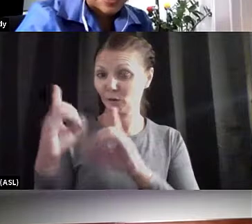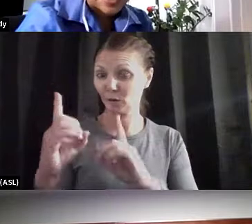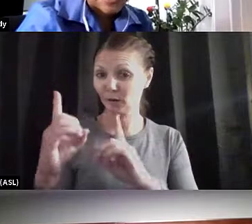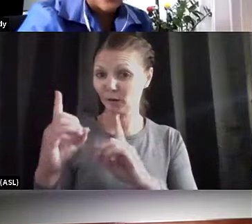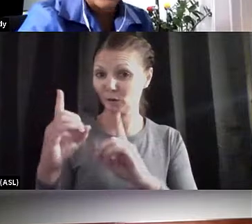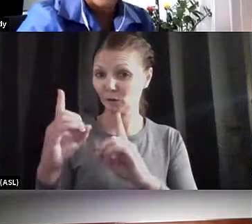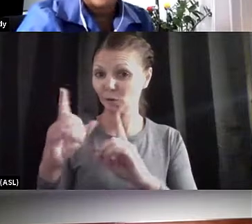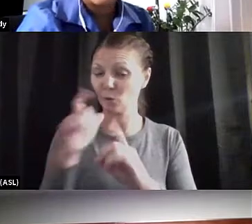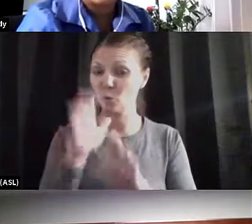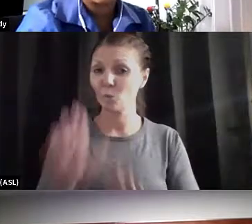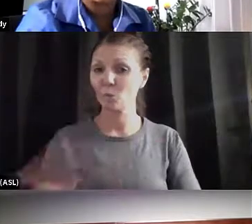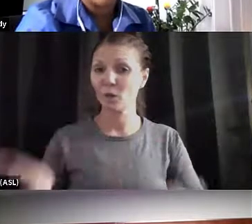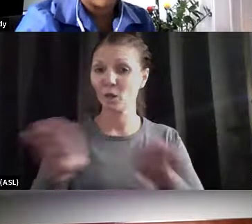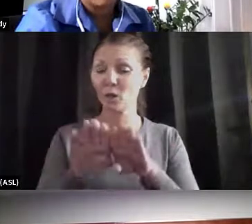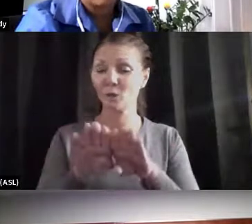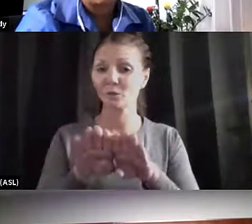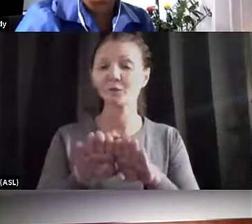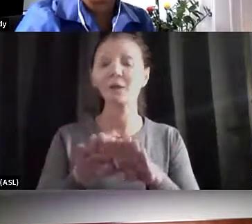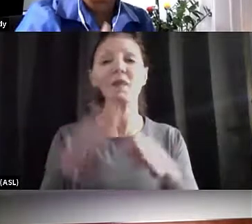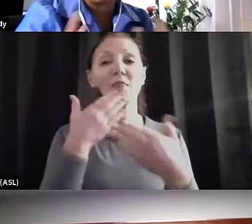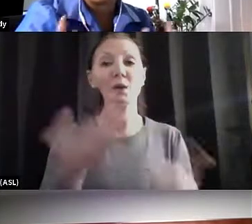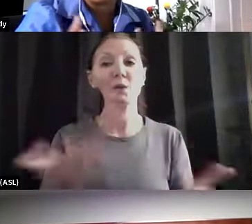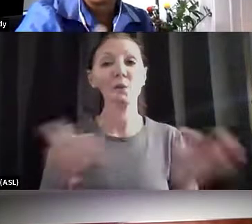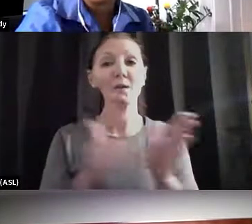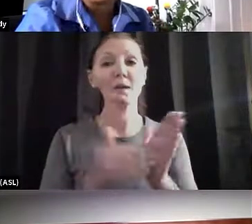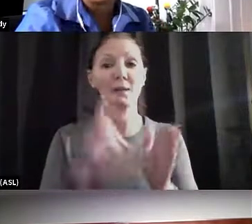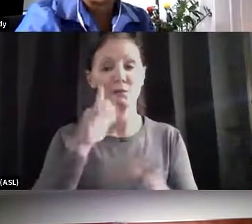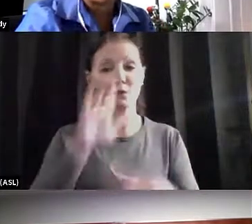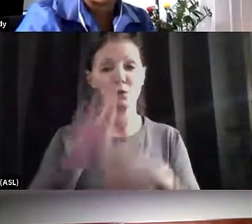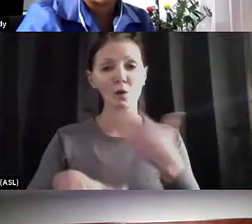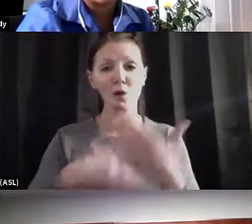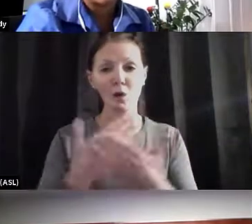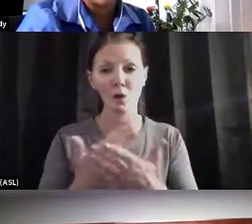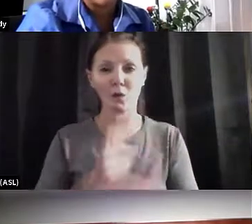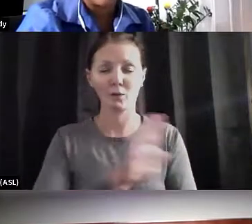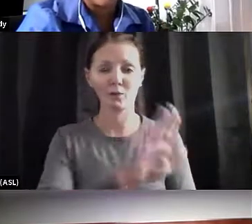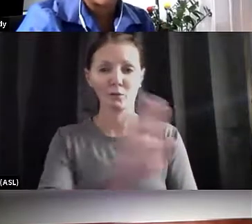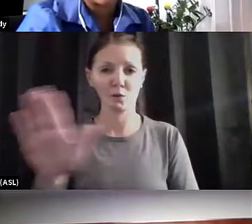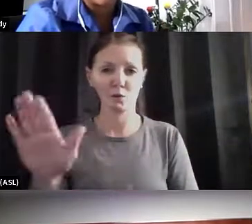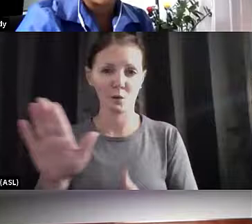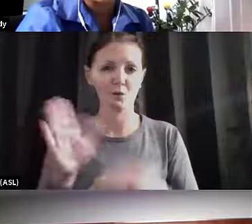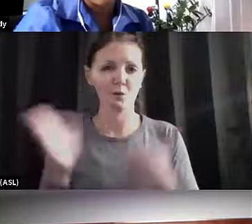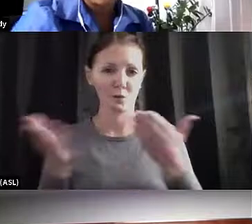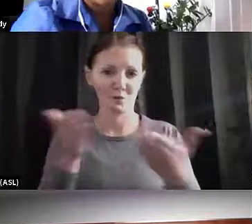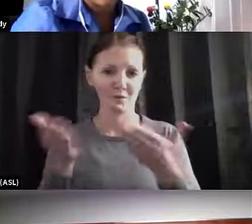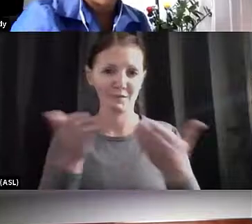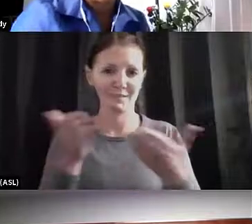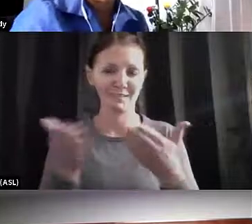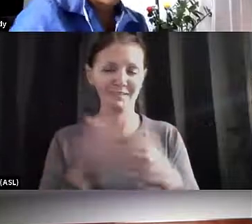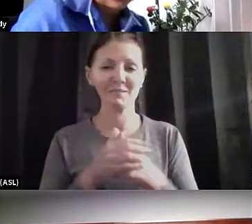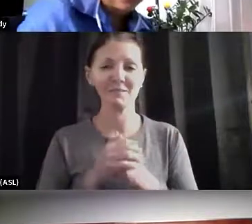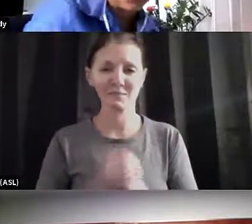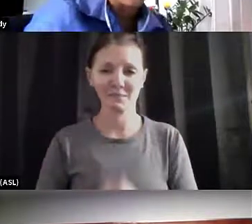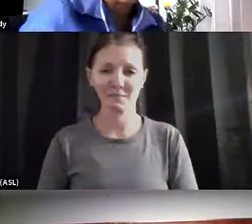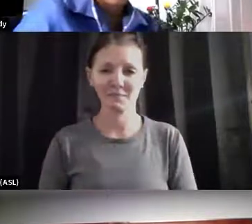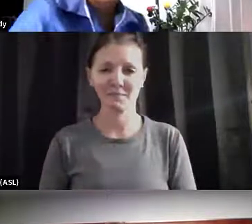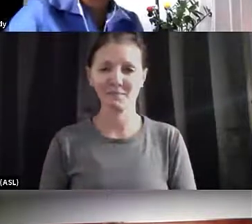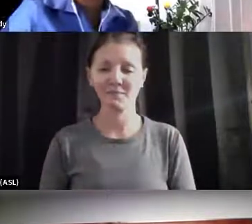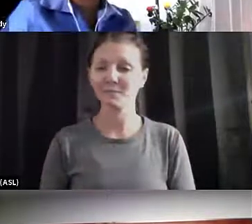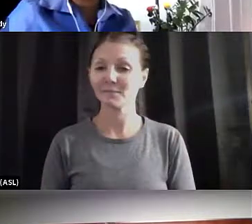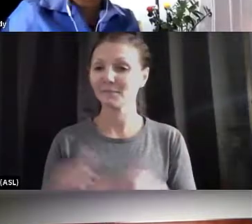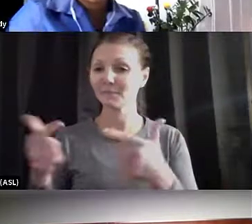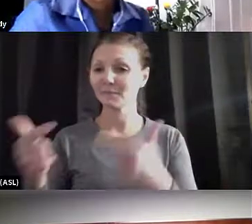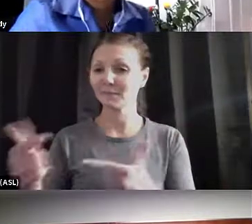so it's going to close us. And thank you again for all that you're doing and for your service. Thank you so much. Commissioner.